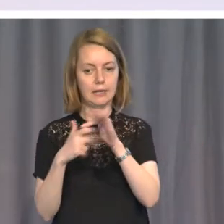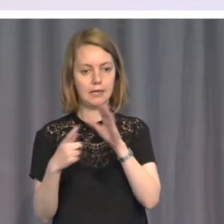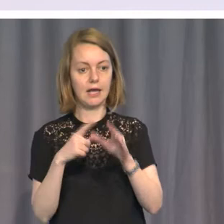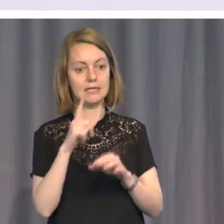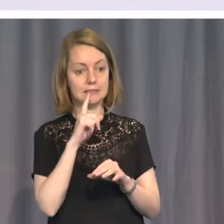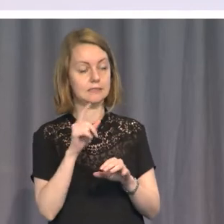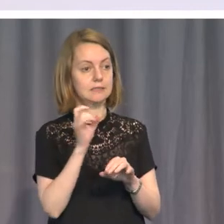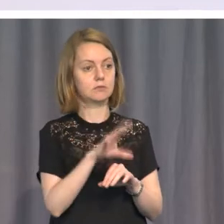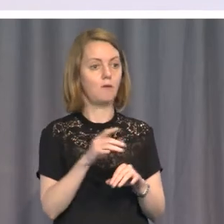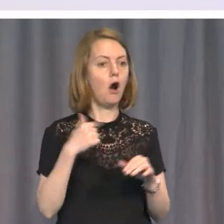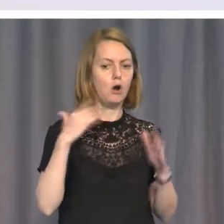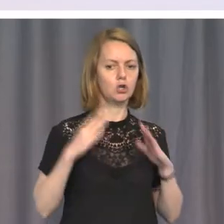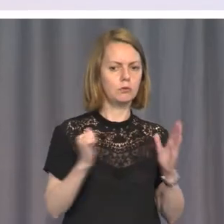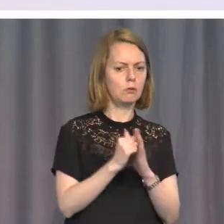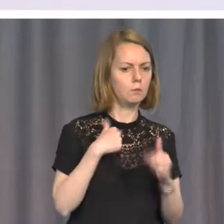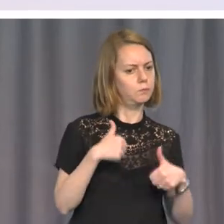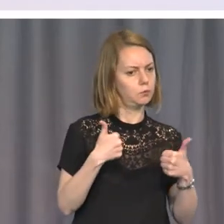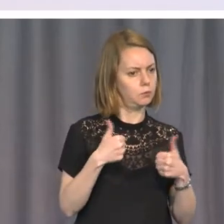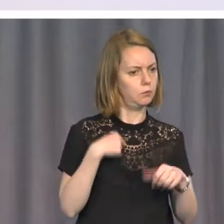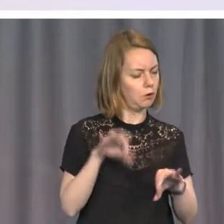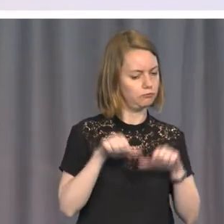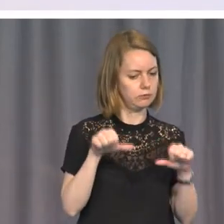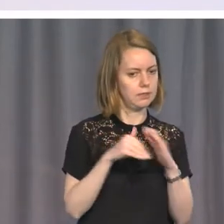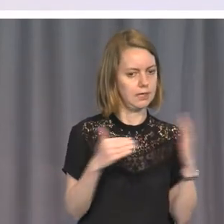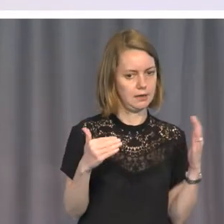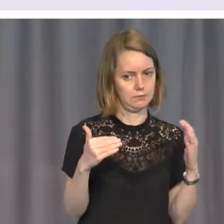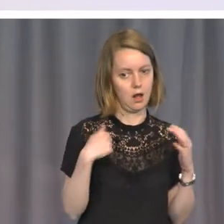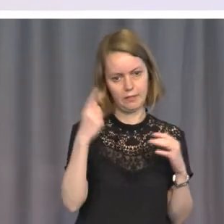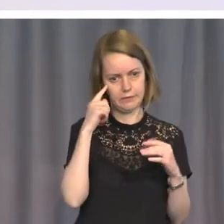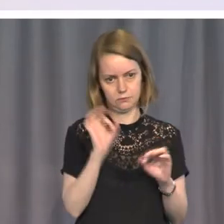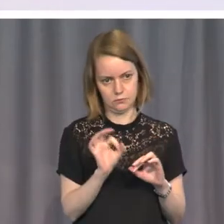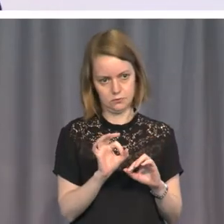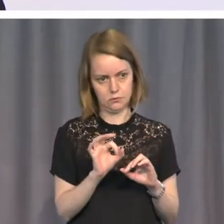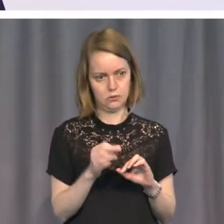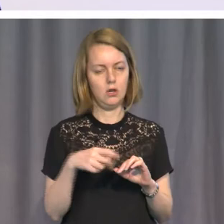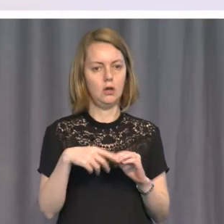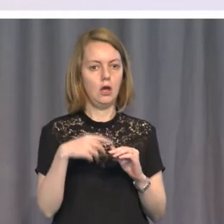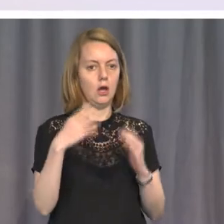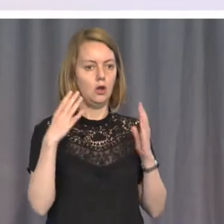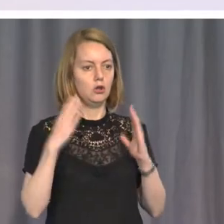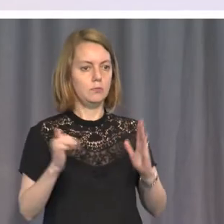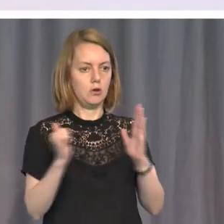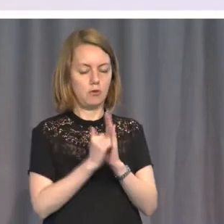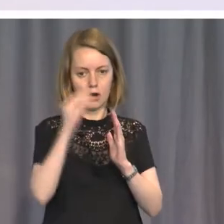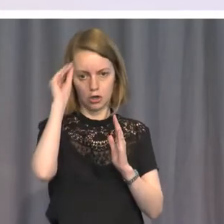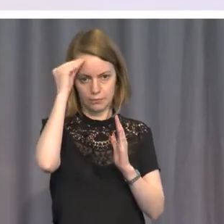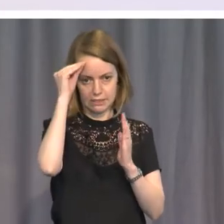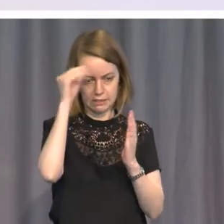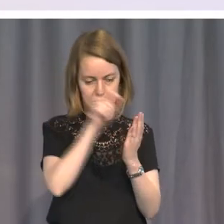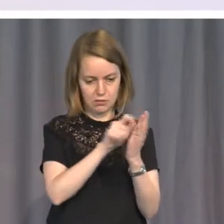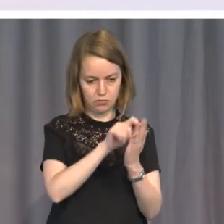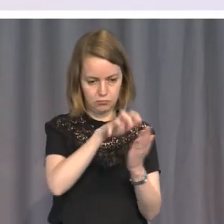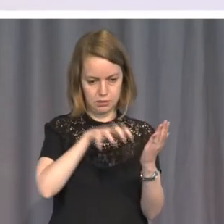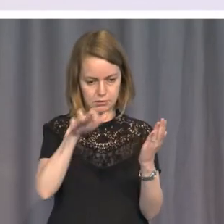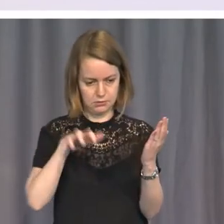situation has improved markedly. That's a lie. Two Human Rights Committee resolutions on the country's human